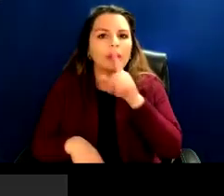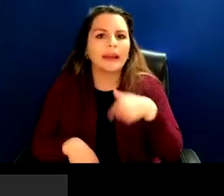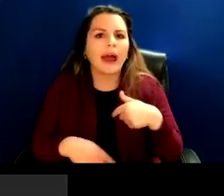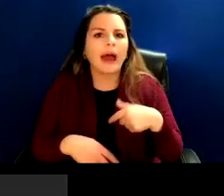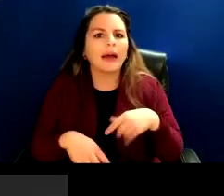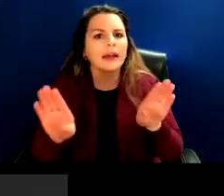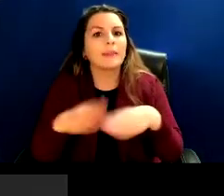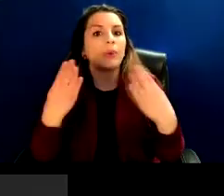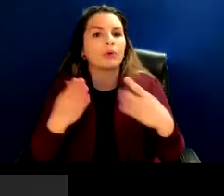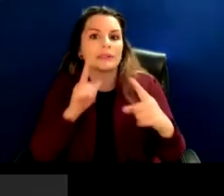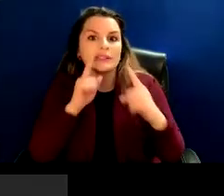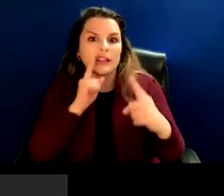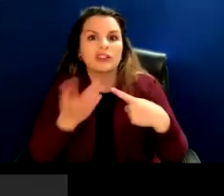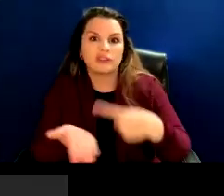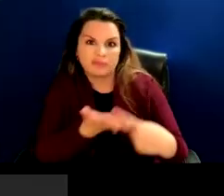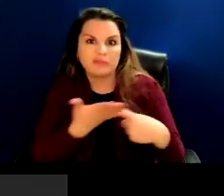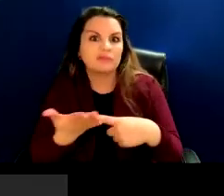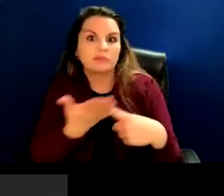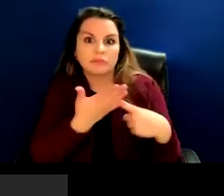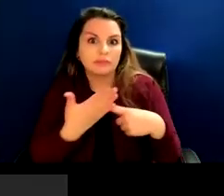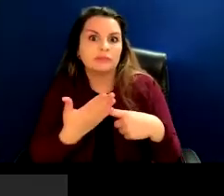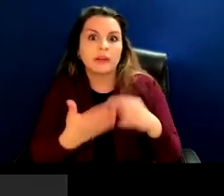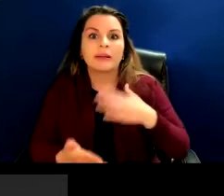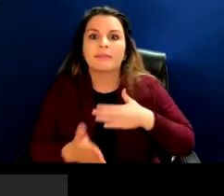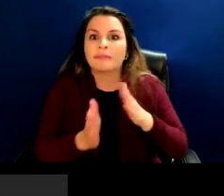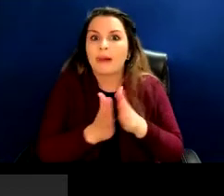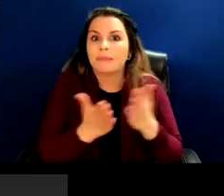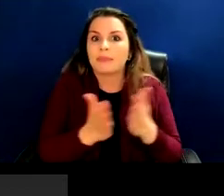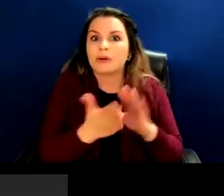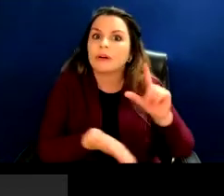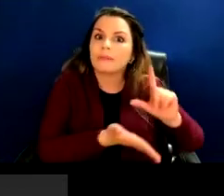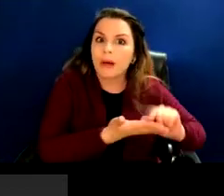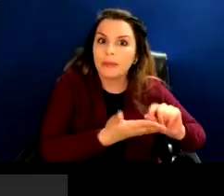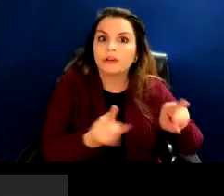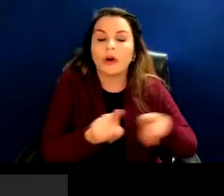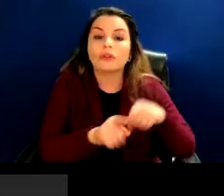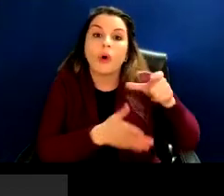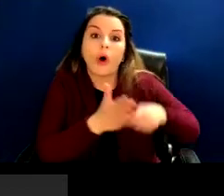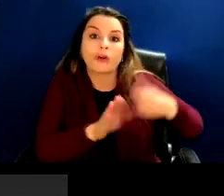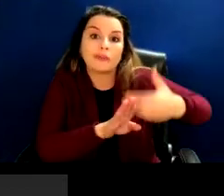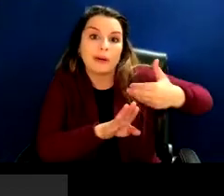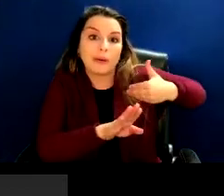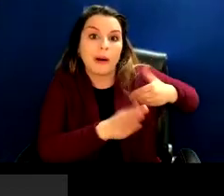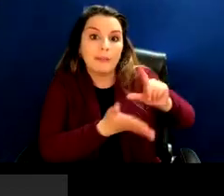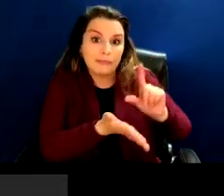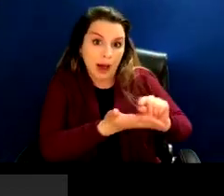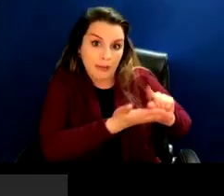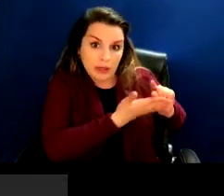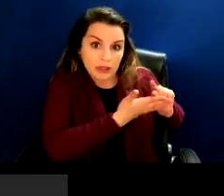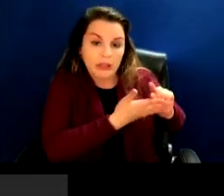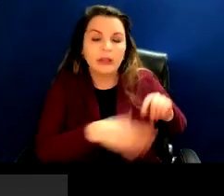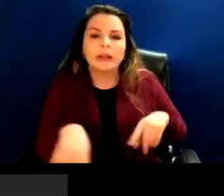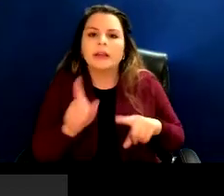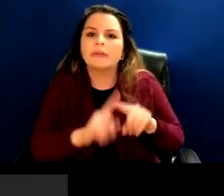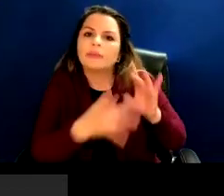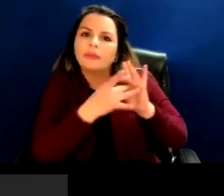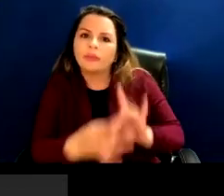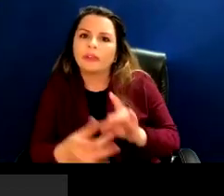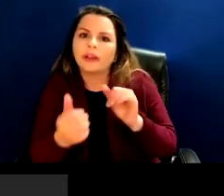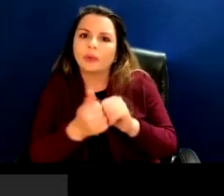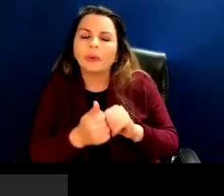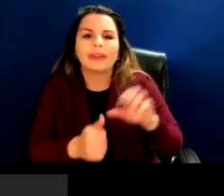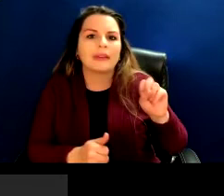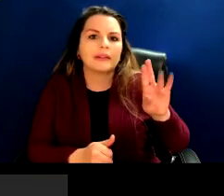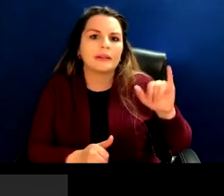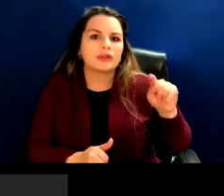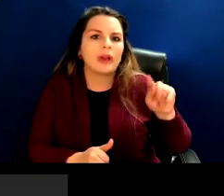having since this book came out and articles prior to this about the incredibly subjective